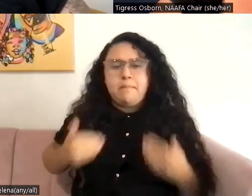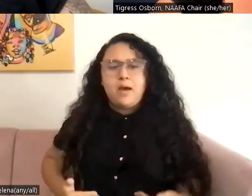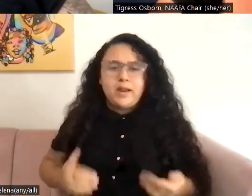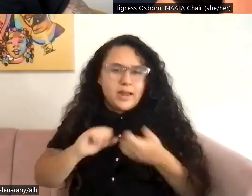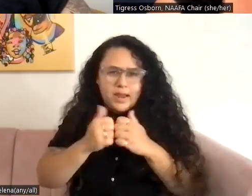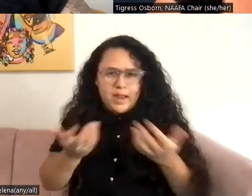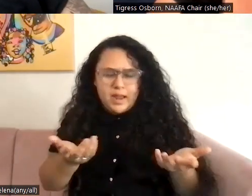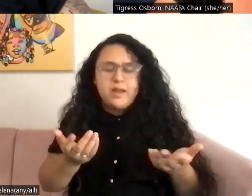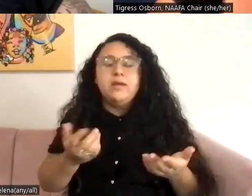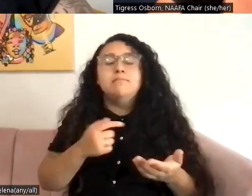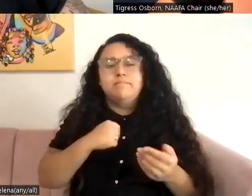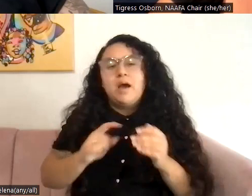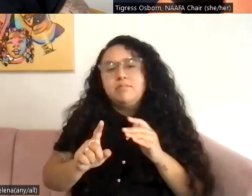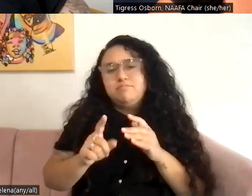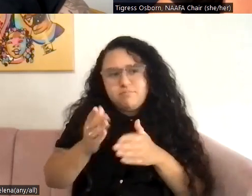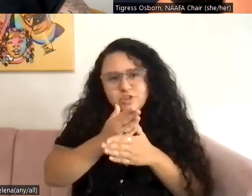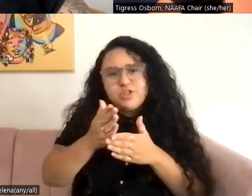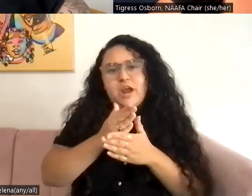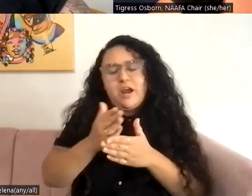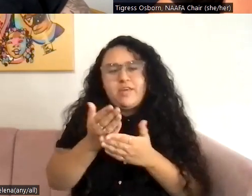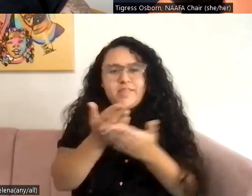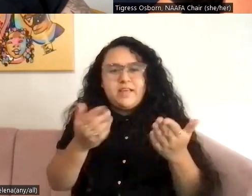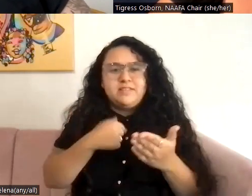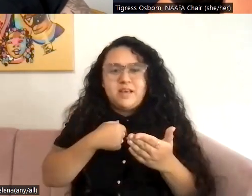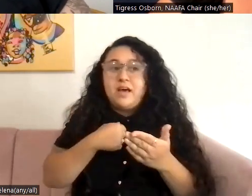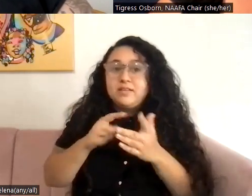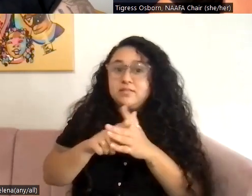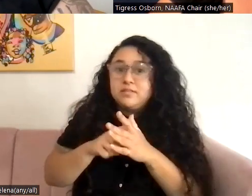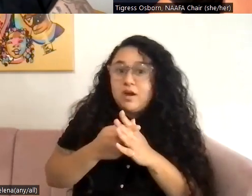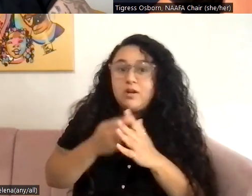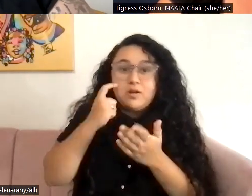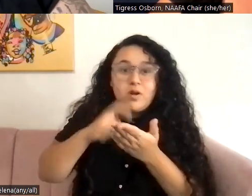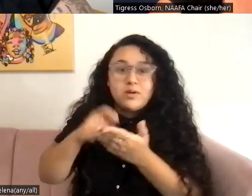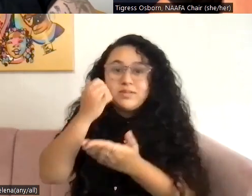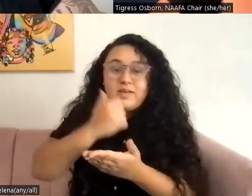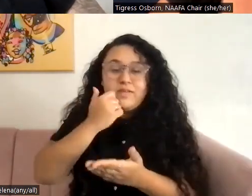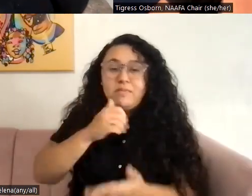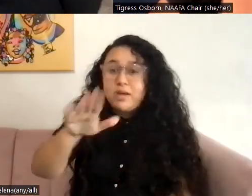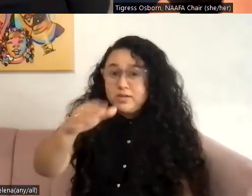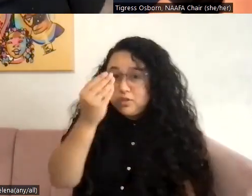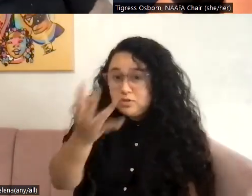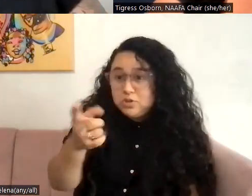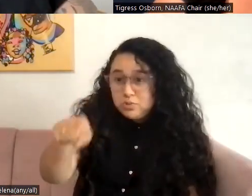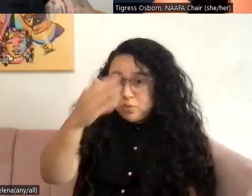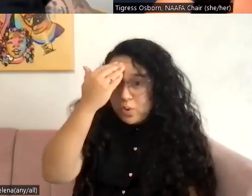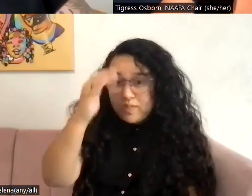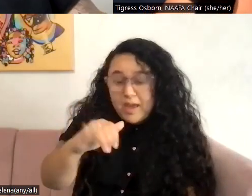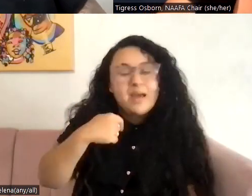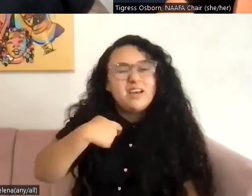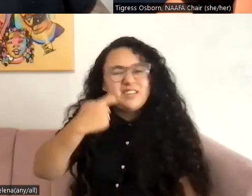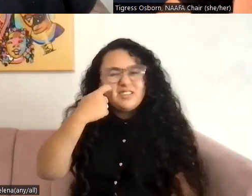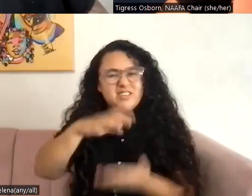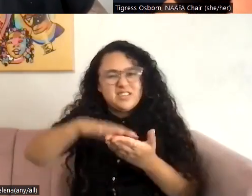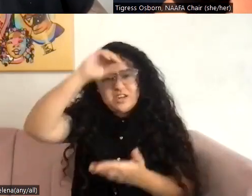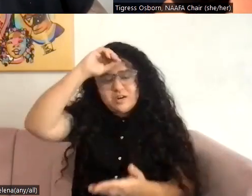I was running into every day that I was like, did you know this? Cause I'm just learning this. It's so wonderful when we can get those kinds